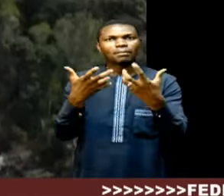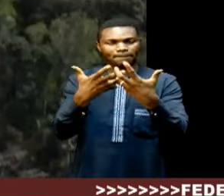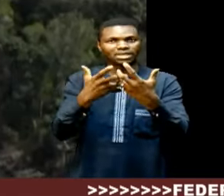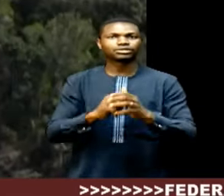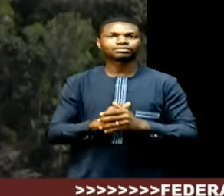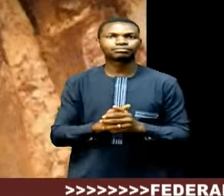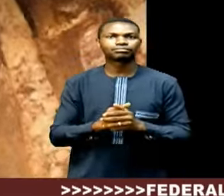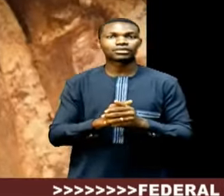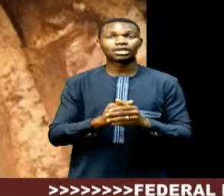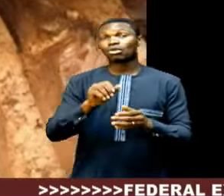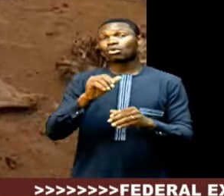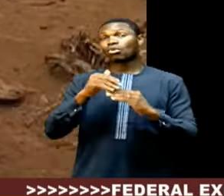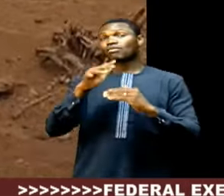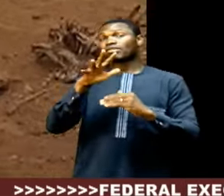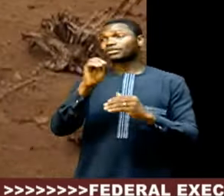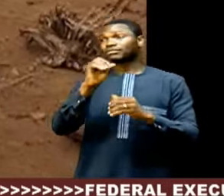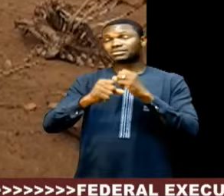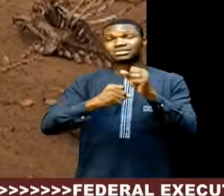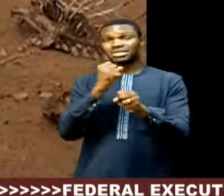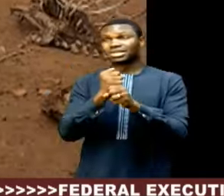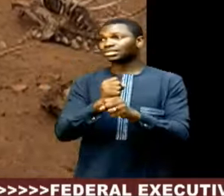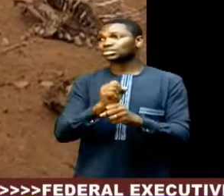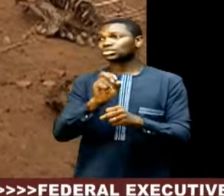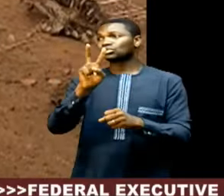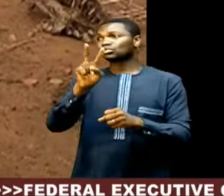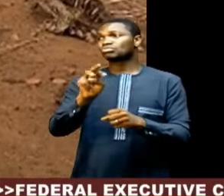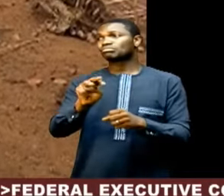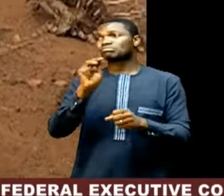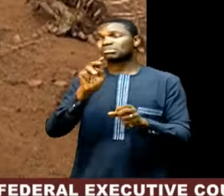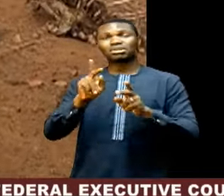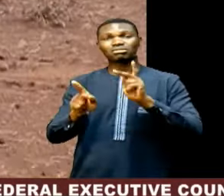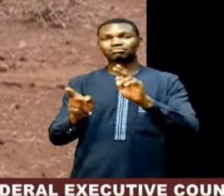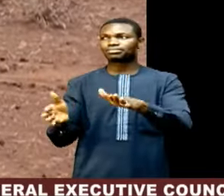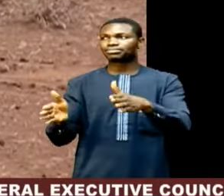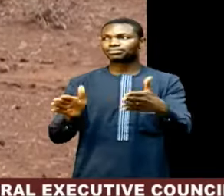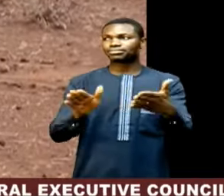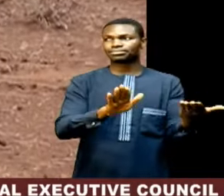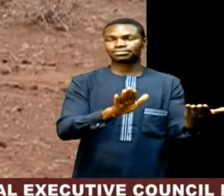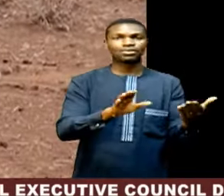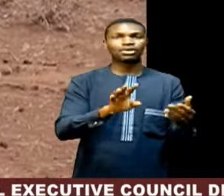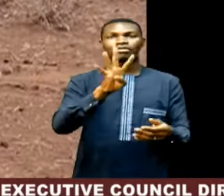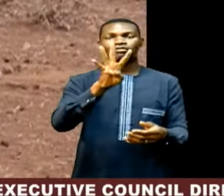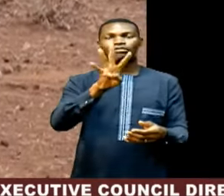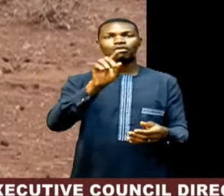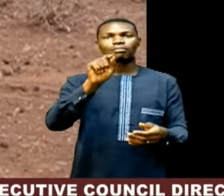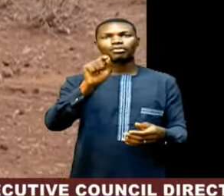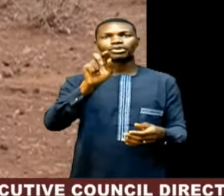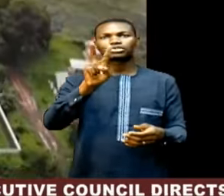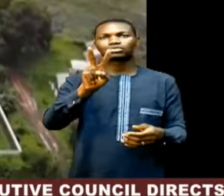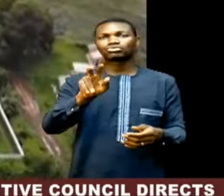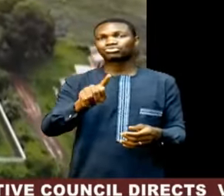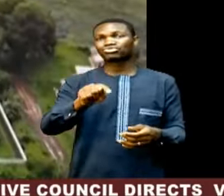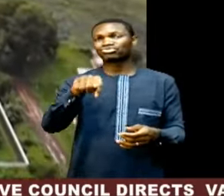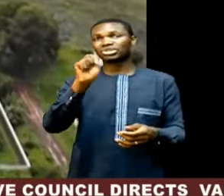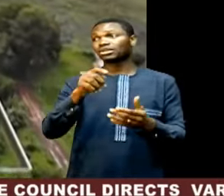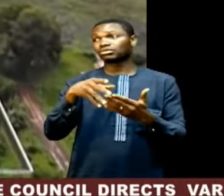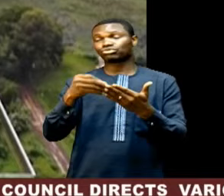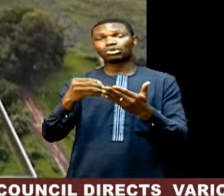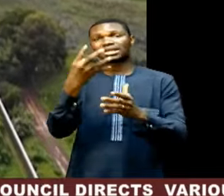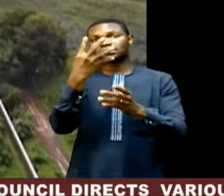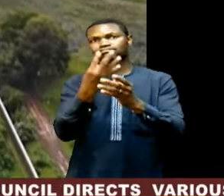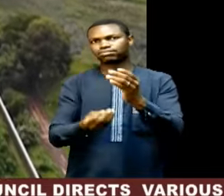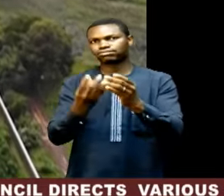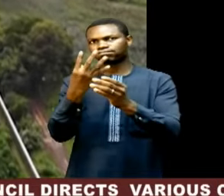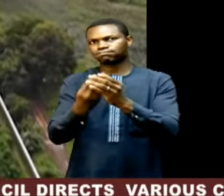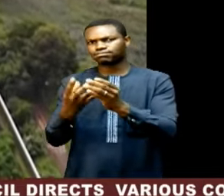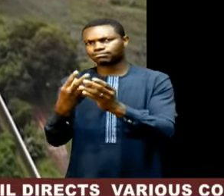crisis has cost more than 2 million deaths and 4.3 trillion dollars in economic losses, according to the United Nations,